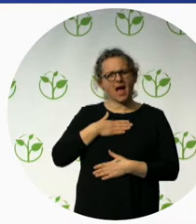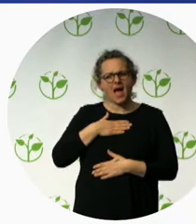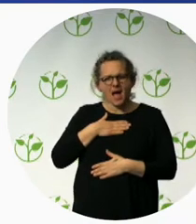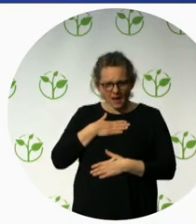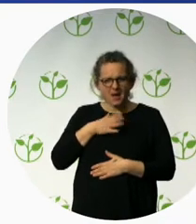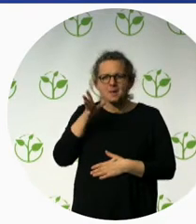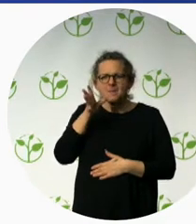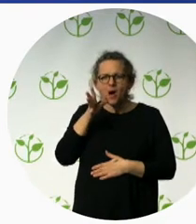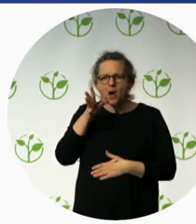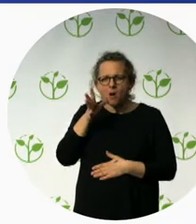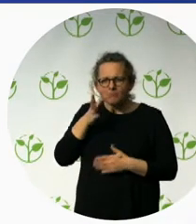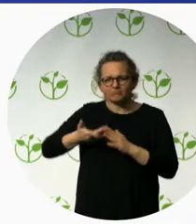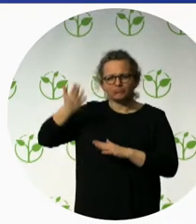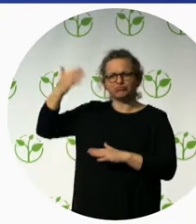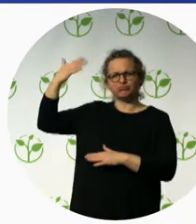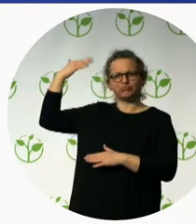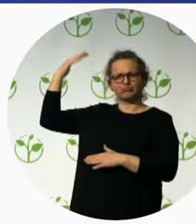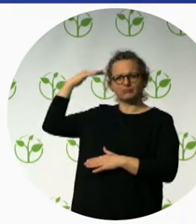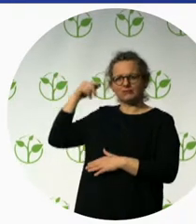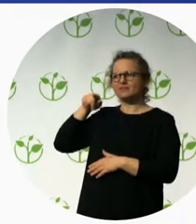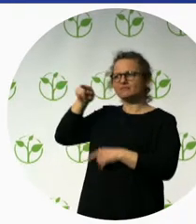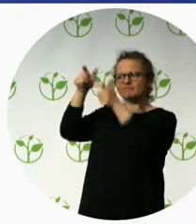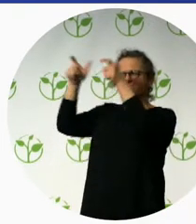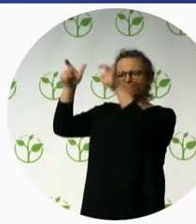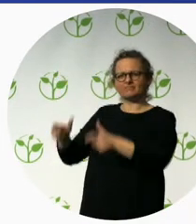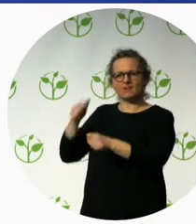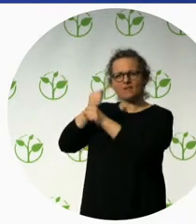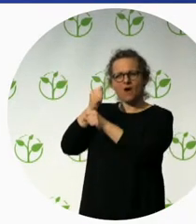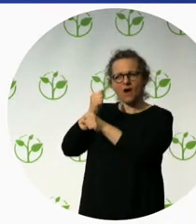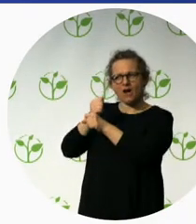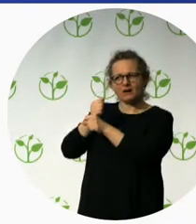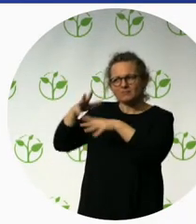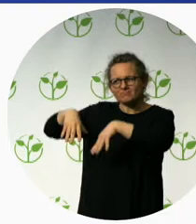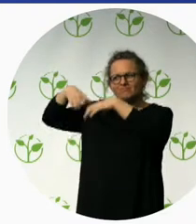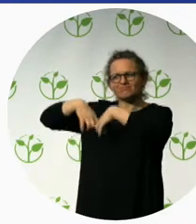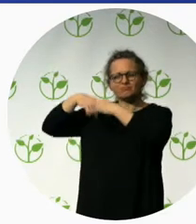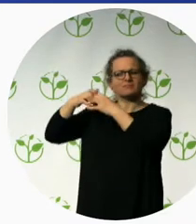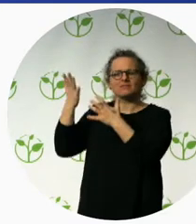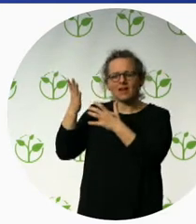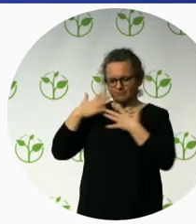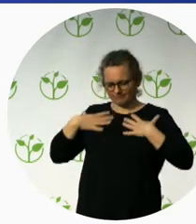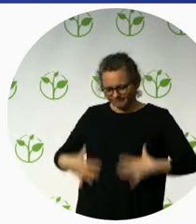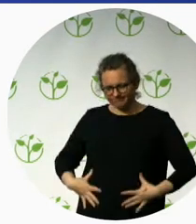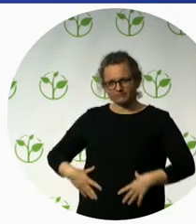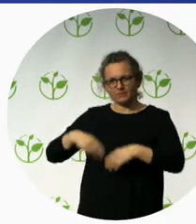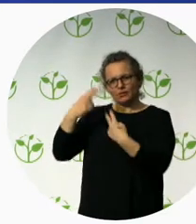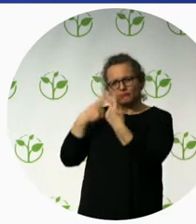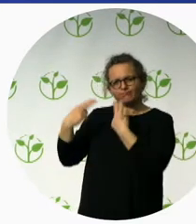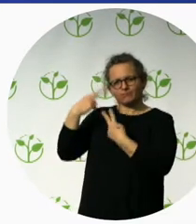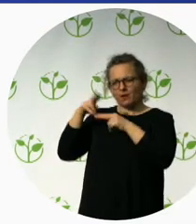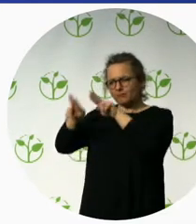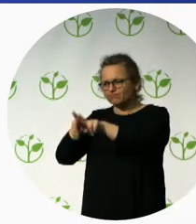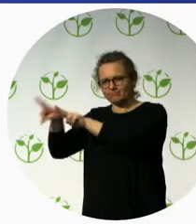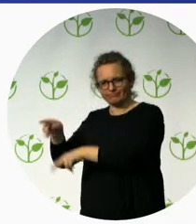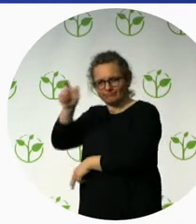and where she met a person in a wheelchair who wanted to travel around Ecuador. So that's when we